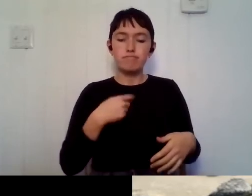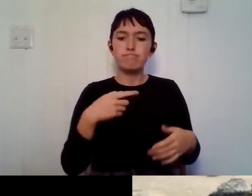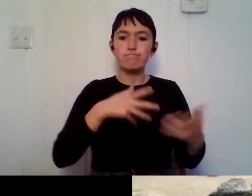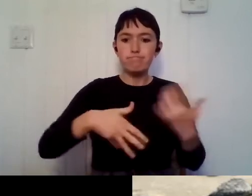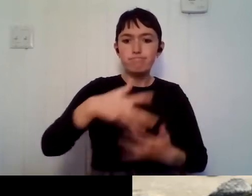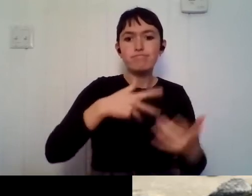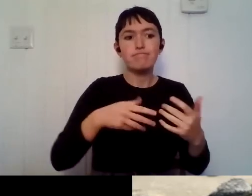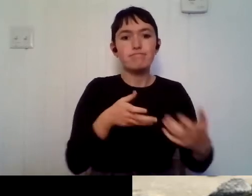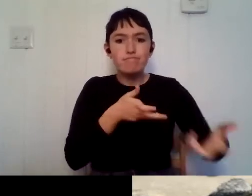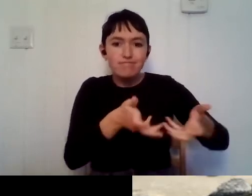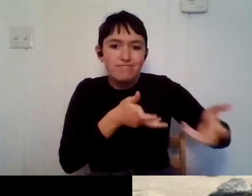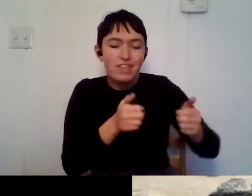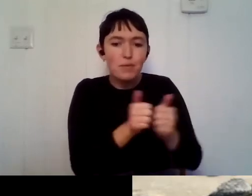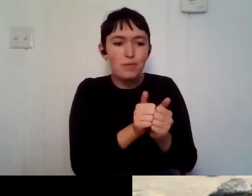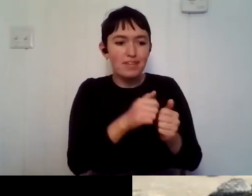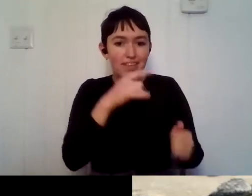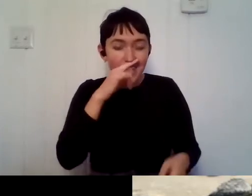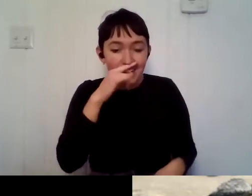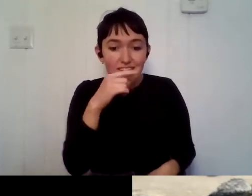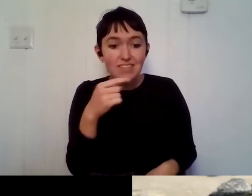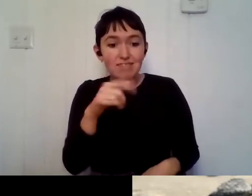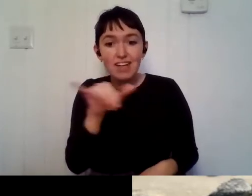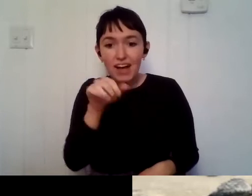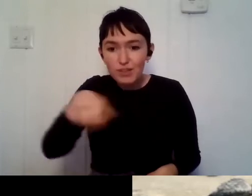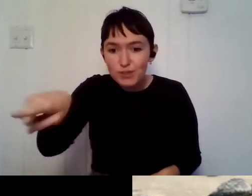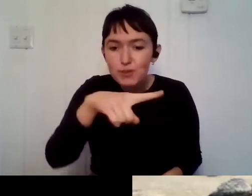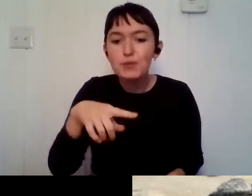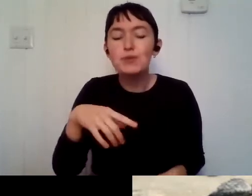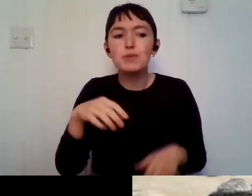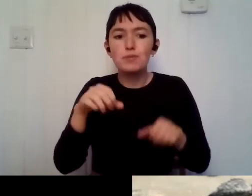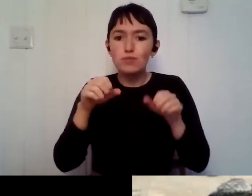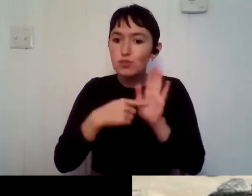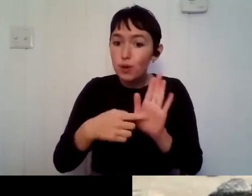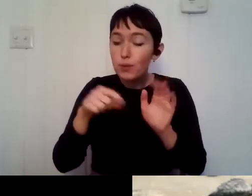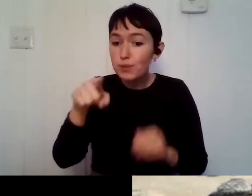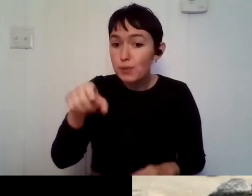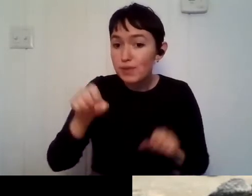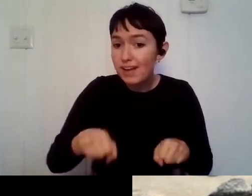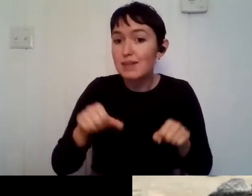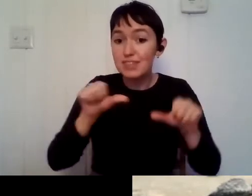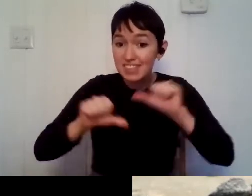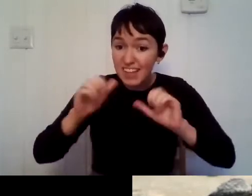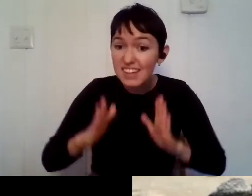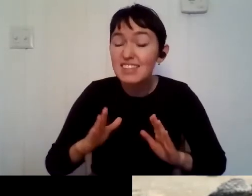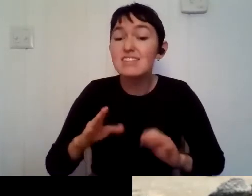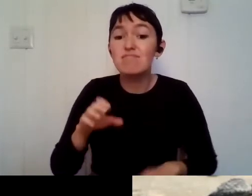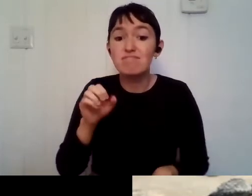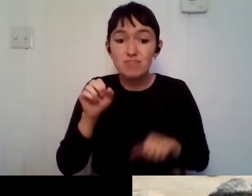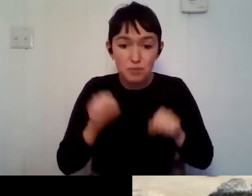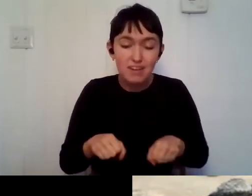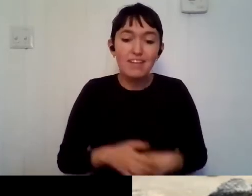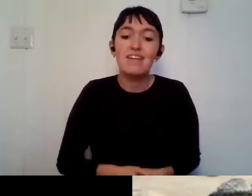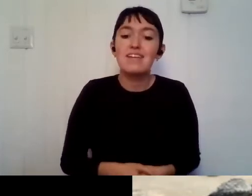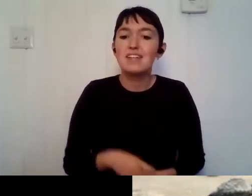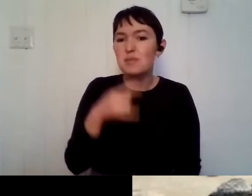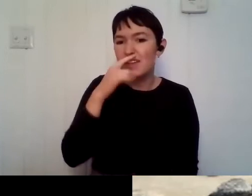they too can be scientists. Um, I didn't really have that growing up. Um, so I'm able to interact, uh, with kids like you, like I said,